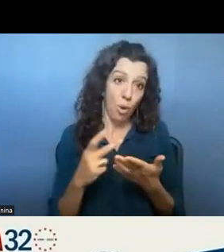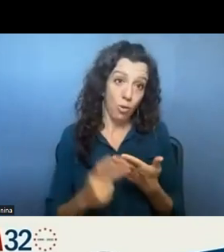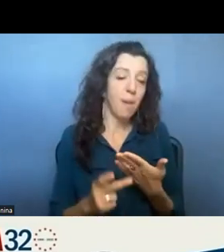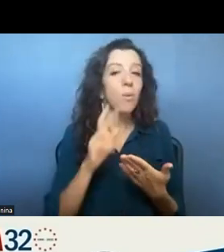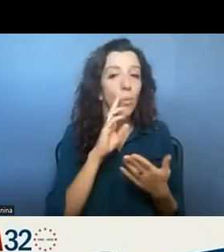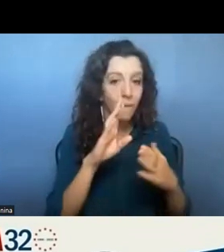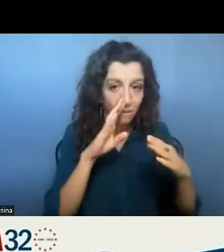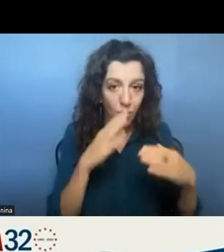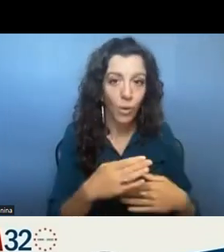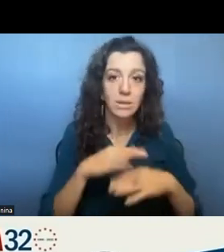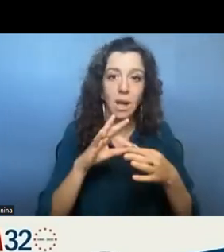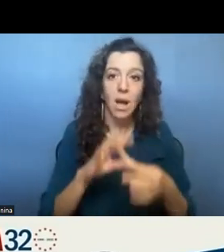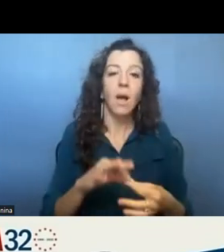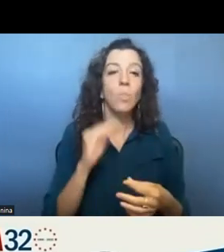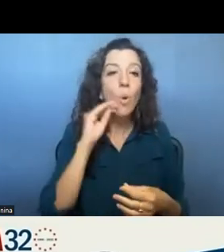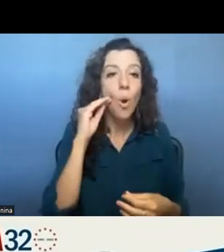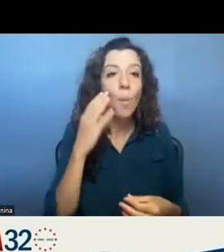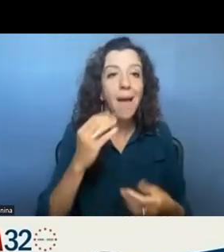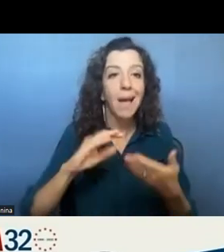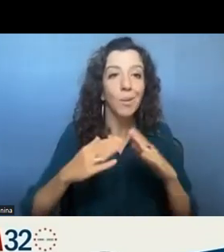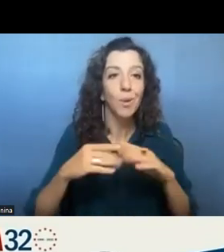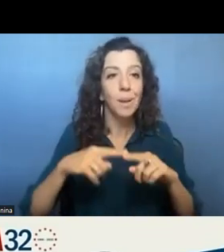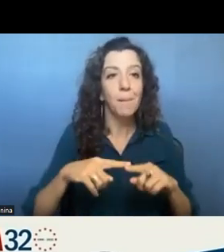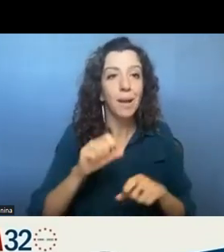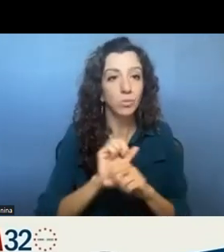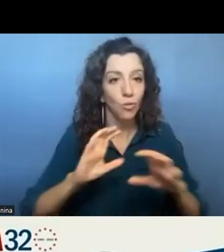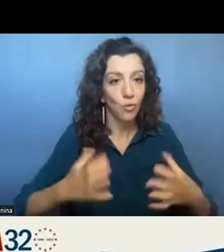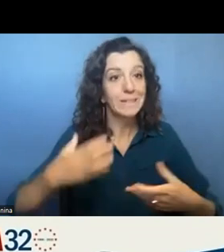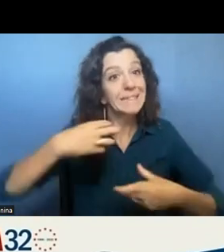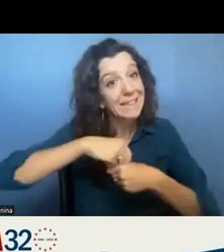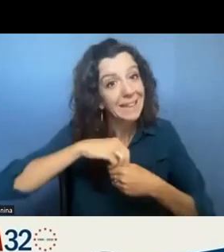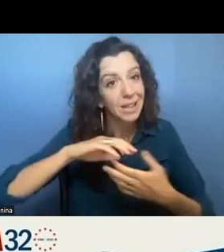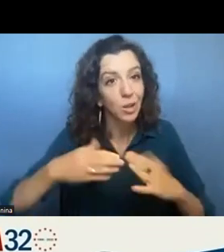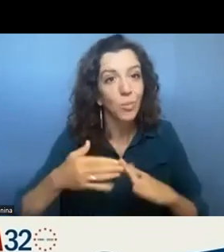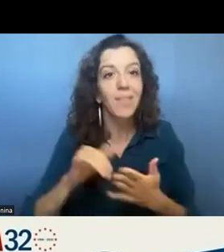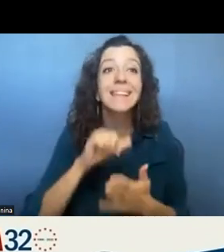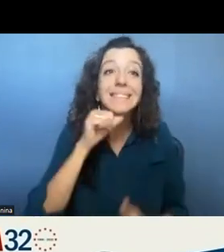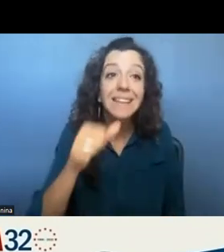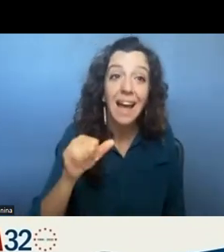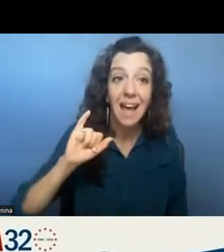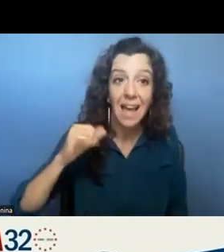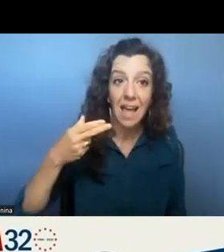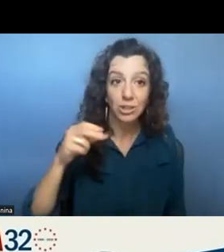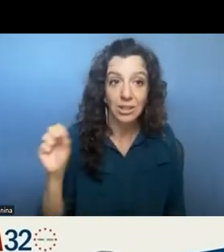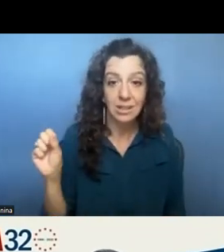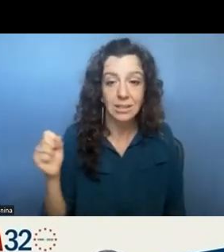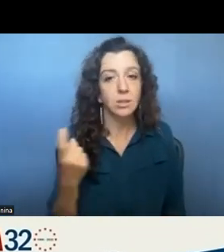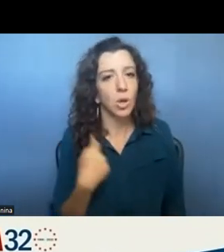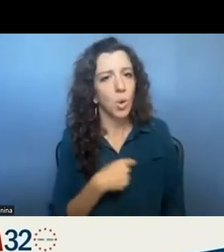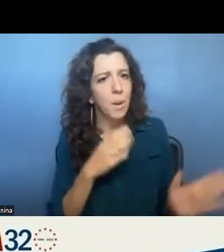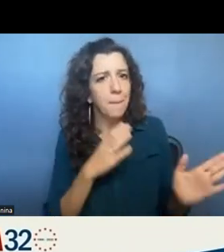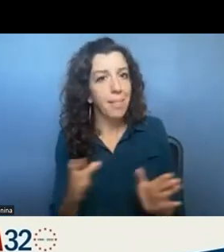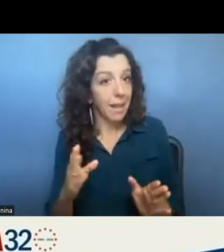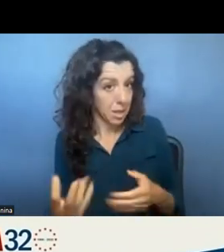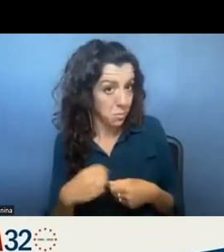focused on the home and community-based workforce in the community that is non-ihss we plan to as part of this